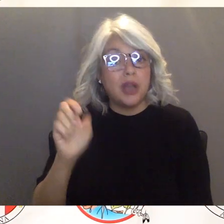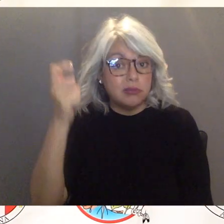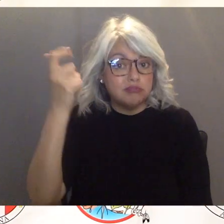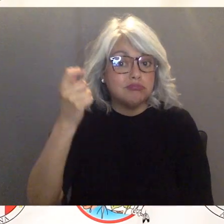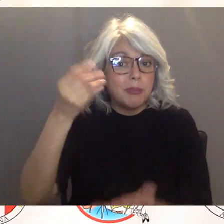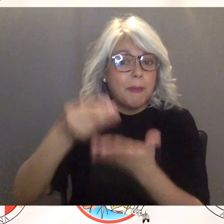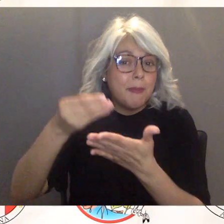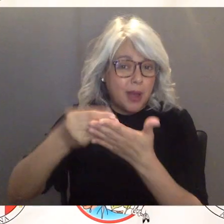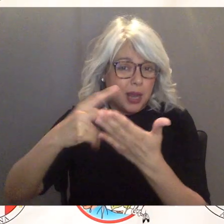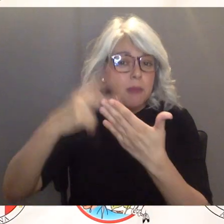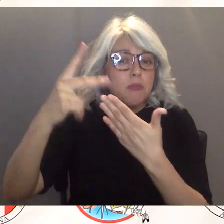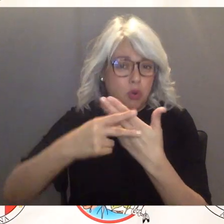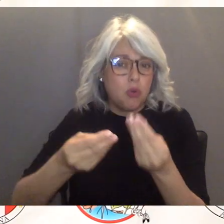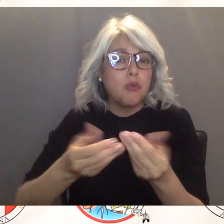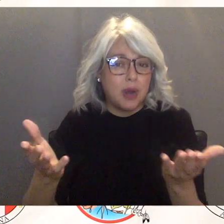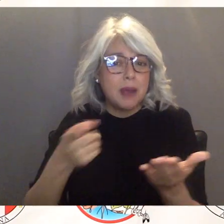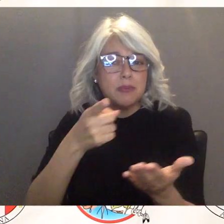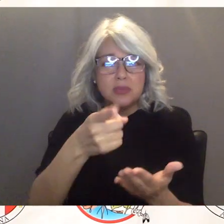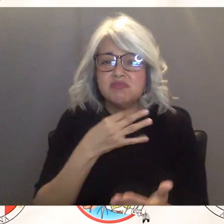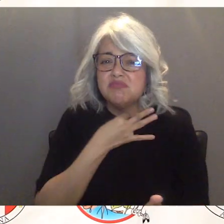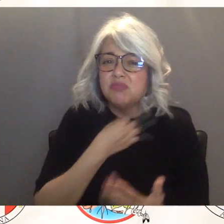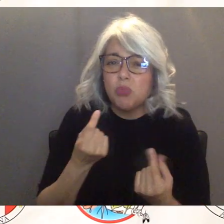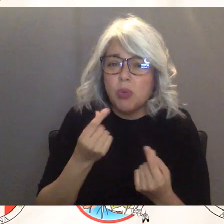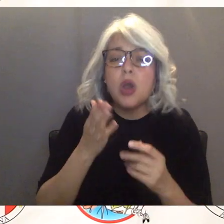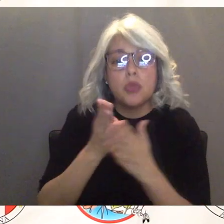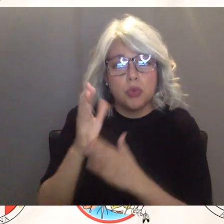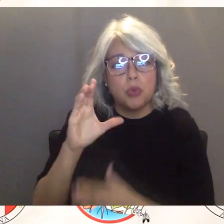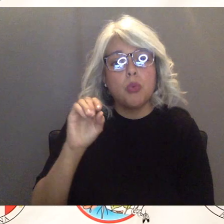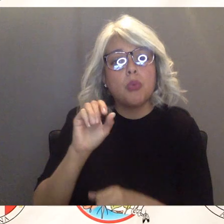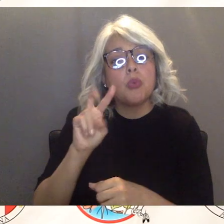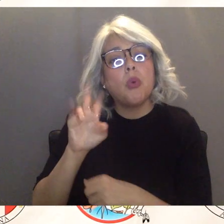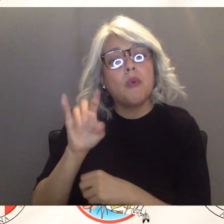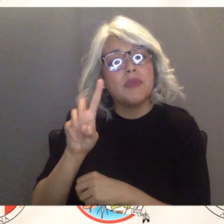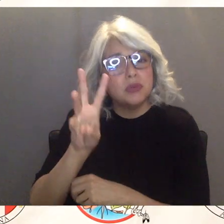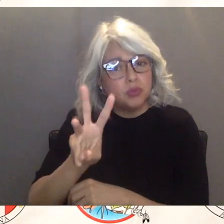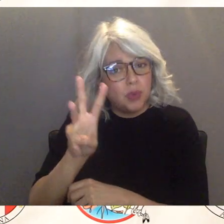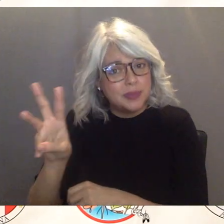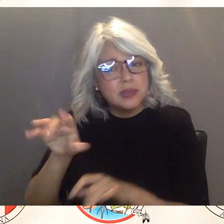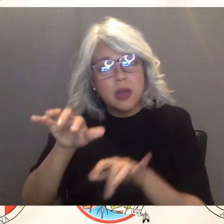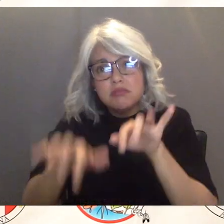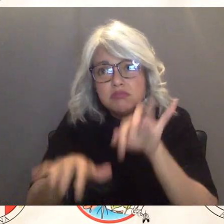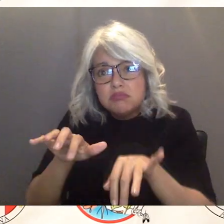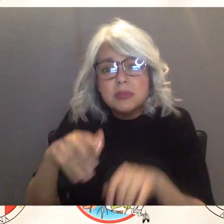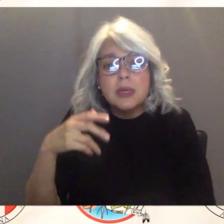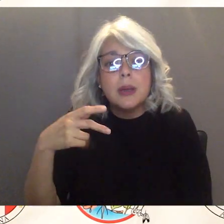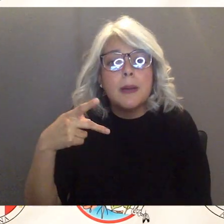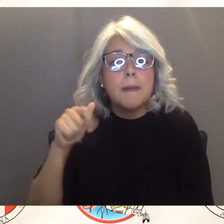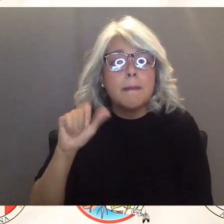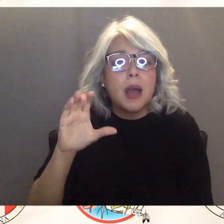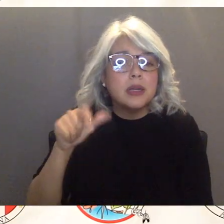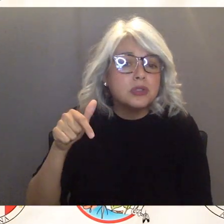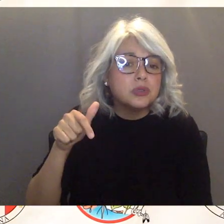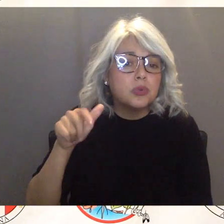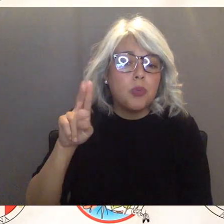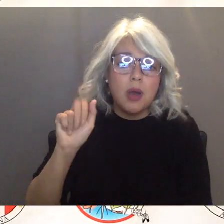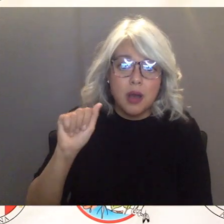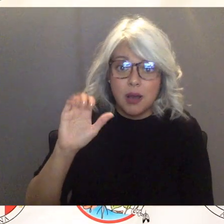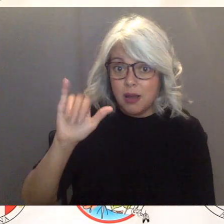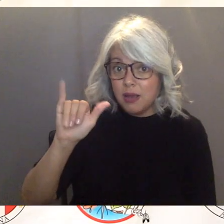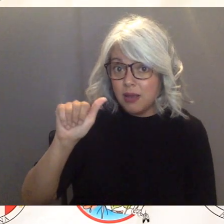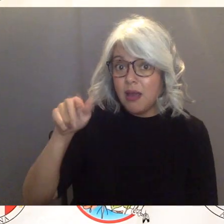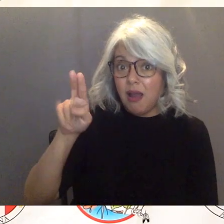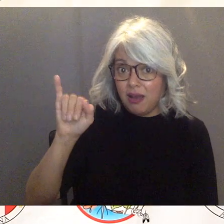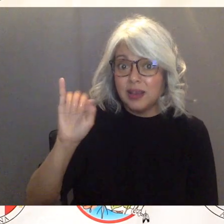information is still online through our covid website so if you if you need assistance with whatever it may be um